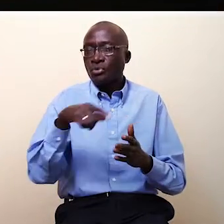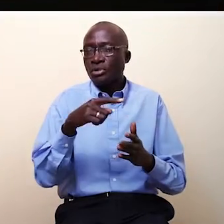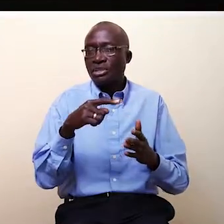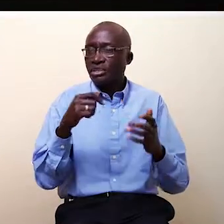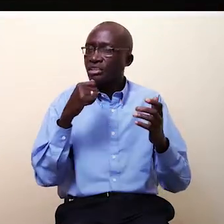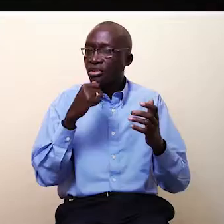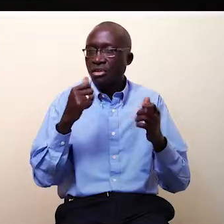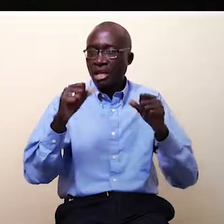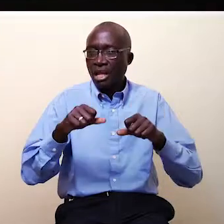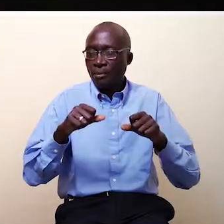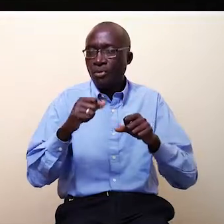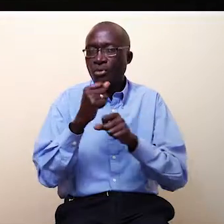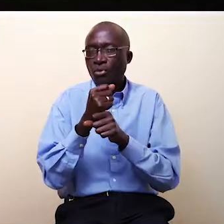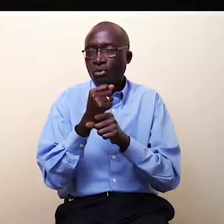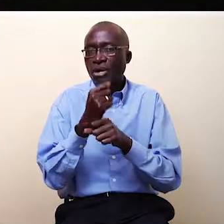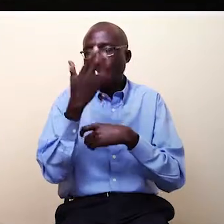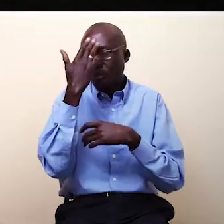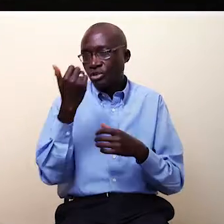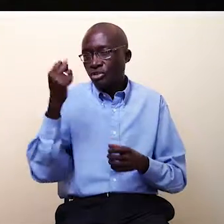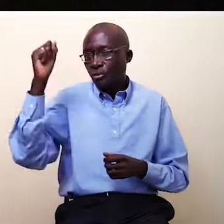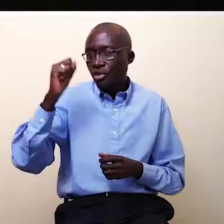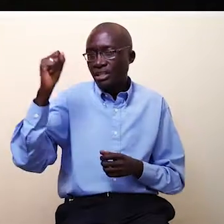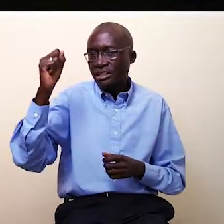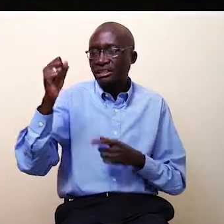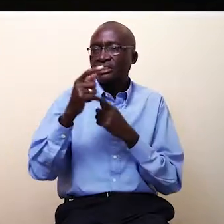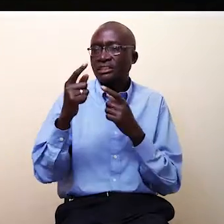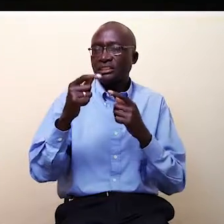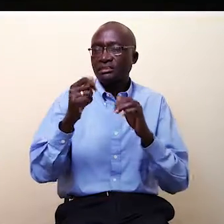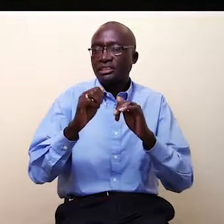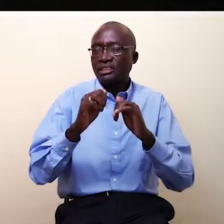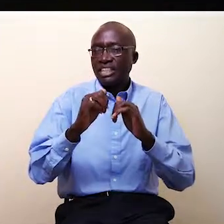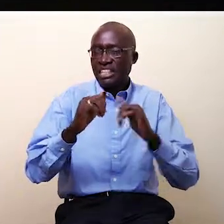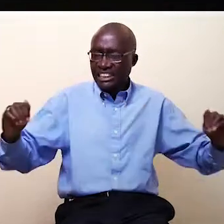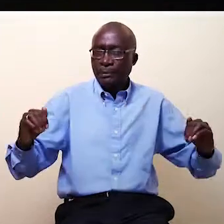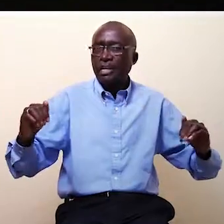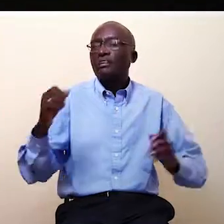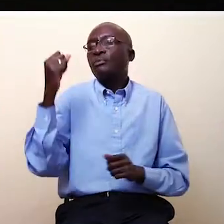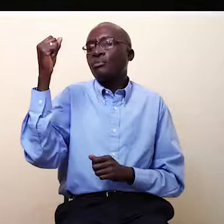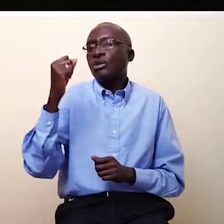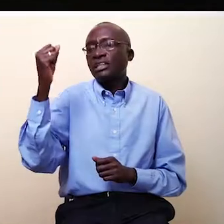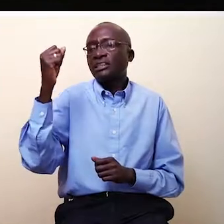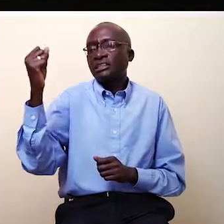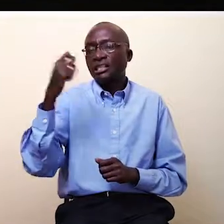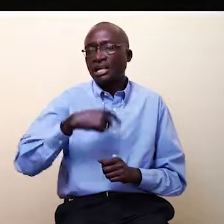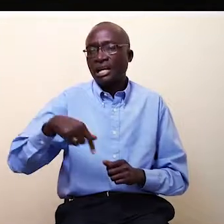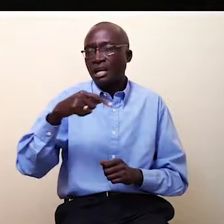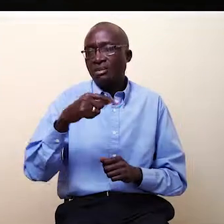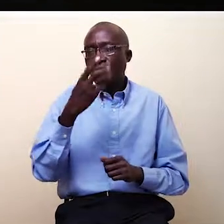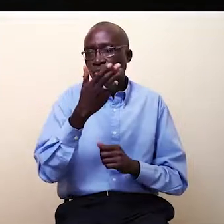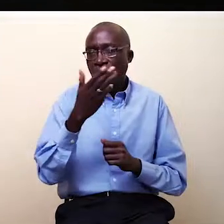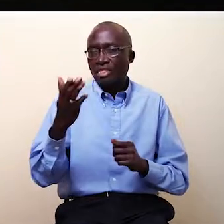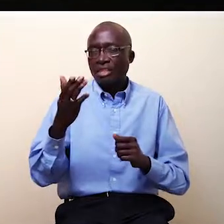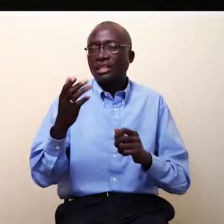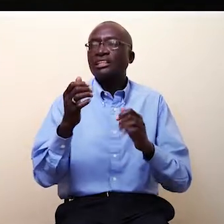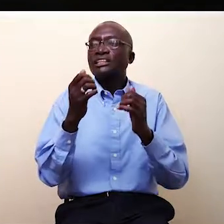we haven't been able to work things out because of politics. And I think this is where we must get ourselves devoid of politics and say, let's have a